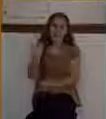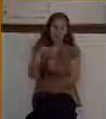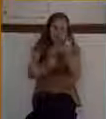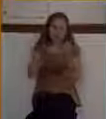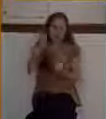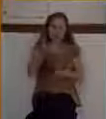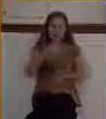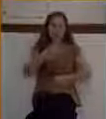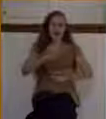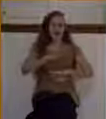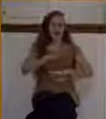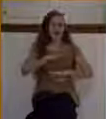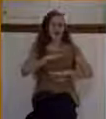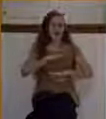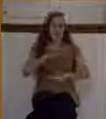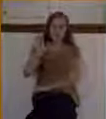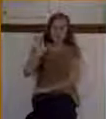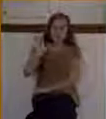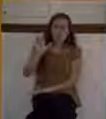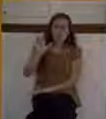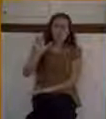replace the pain with happiness. Bartimaeus,